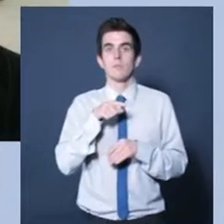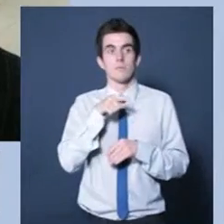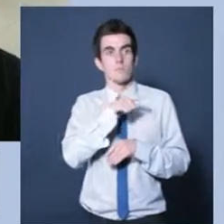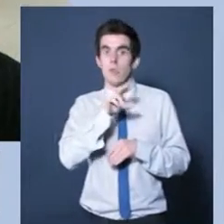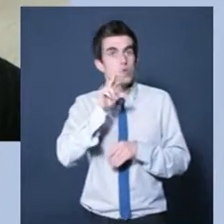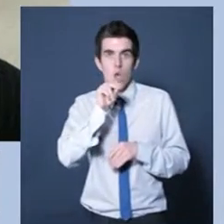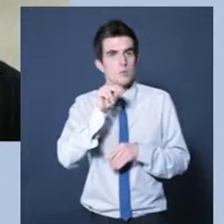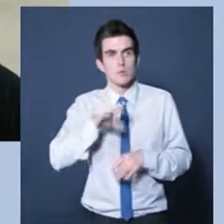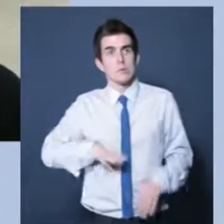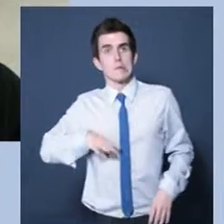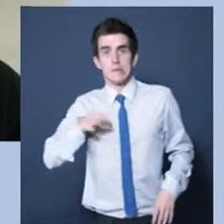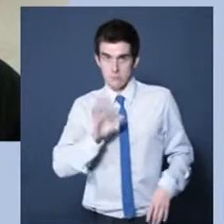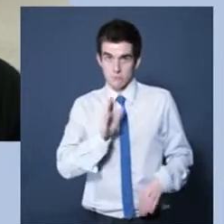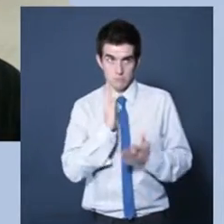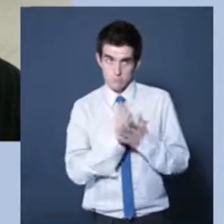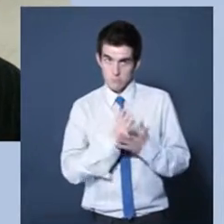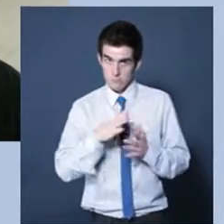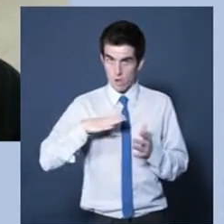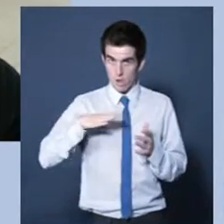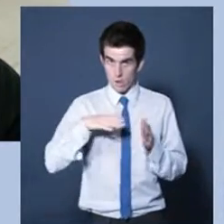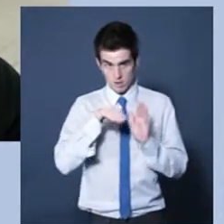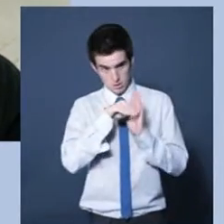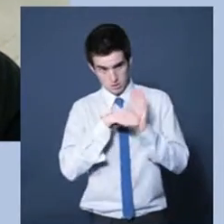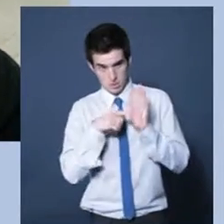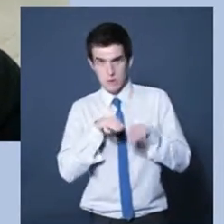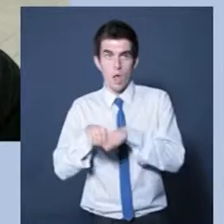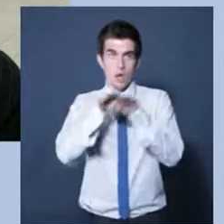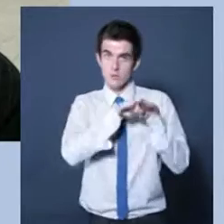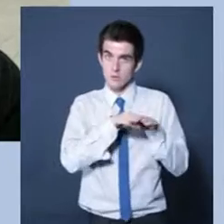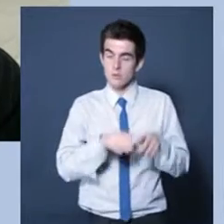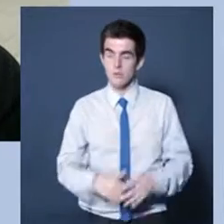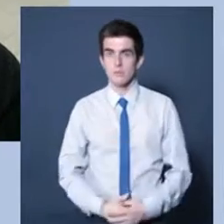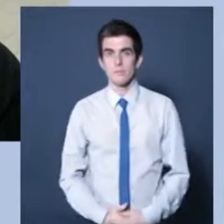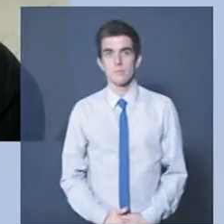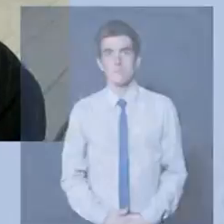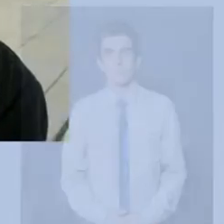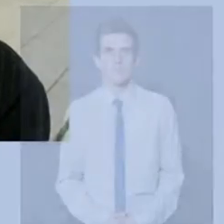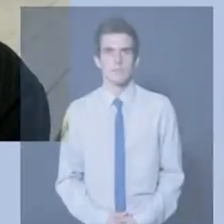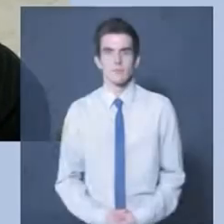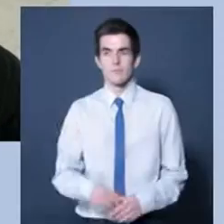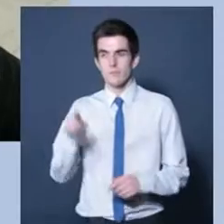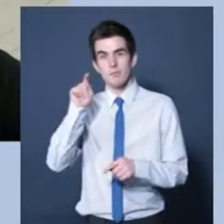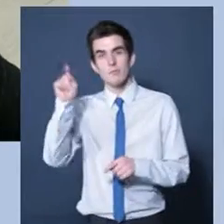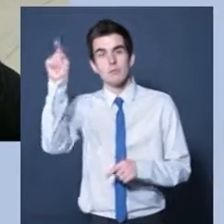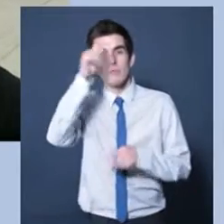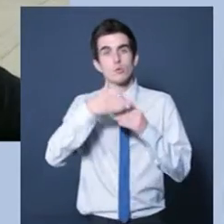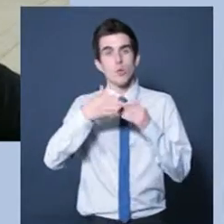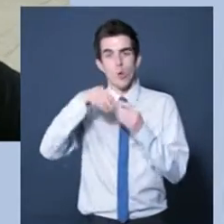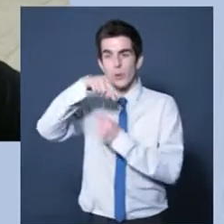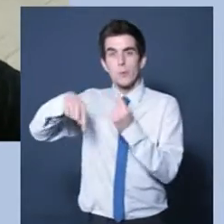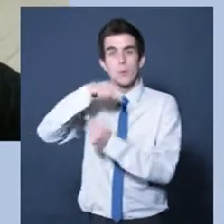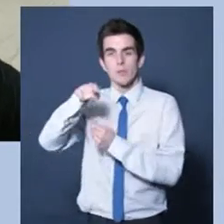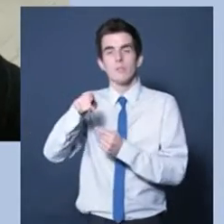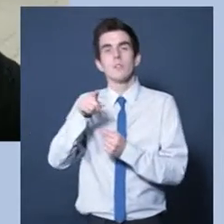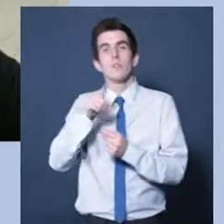we have an alternative door here and it's a standard. It's not a luxury. It's what we do because those sorts of